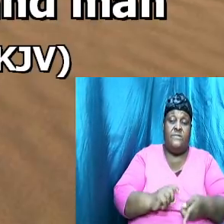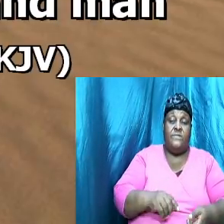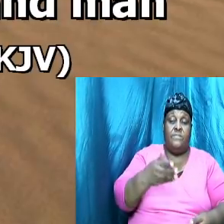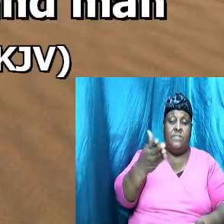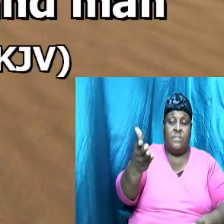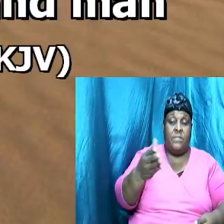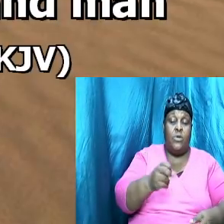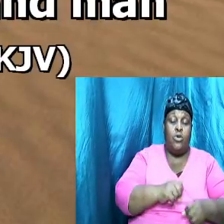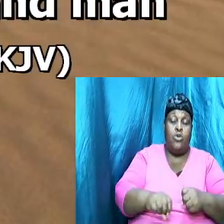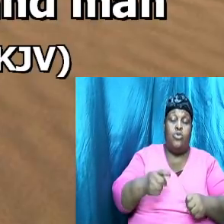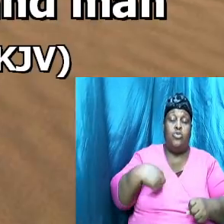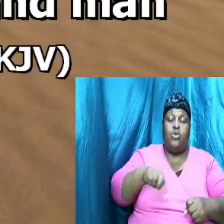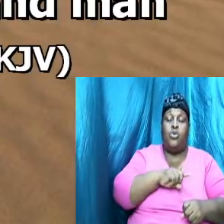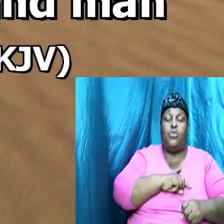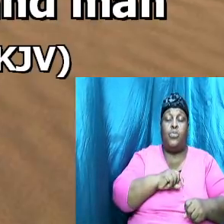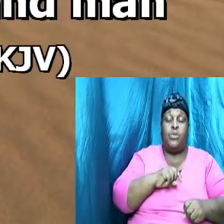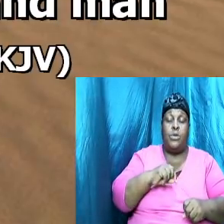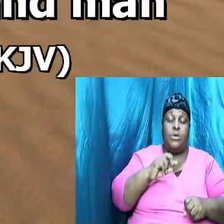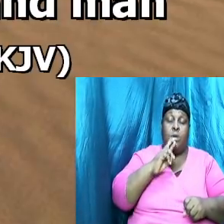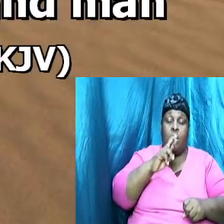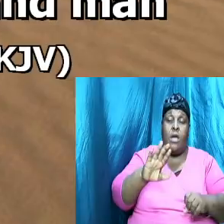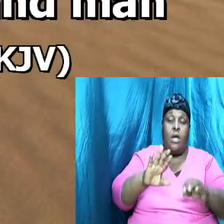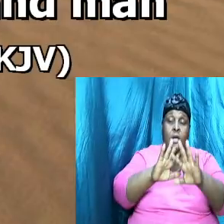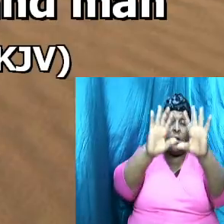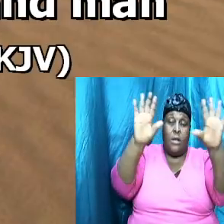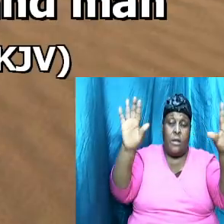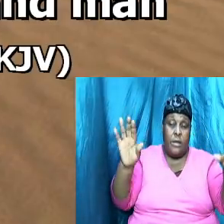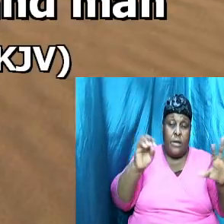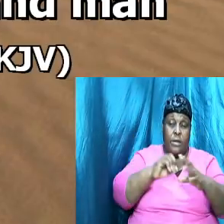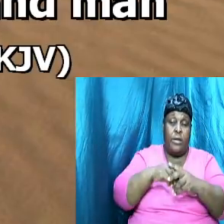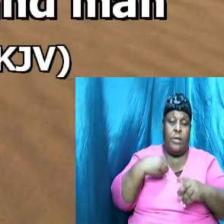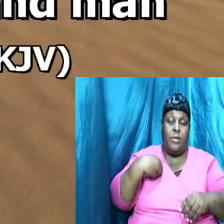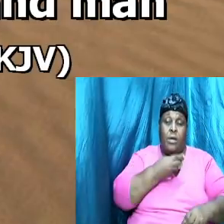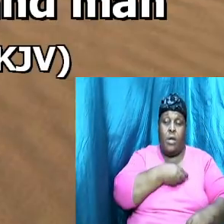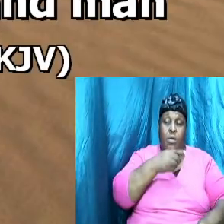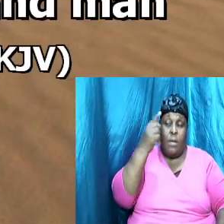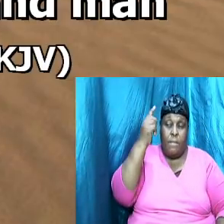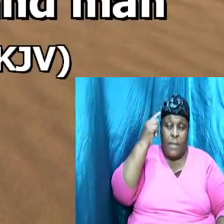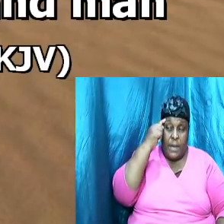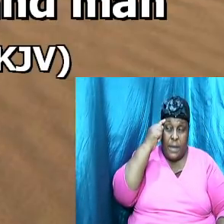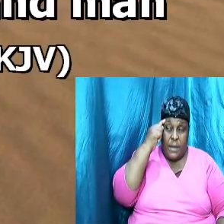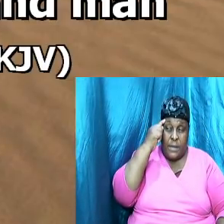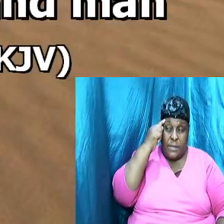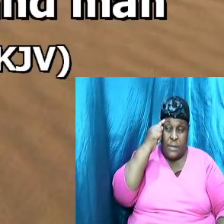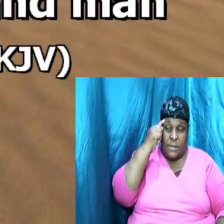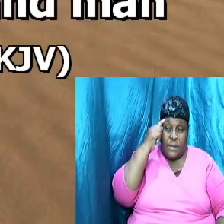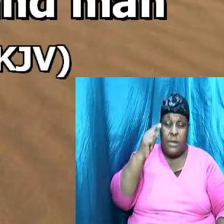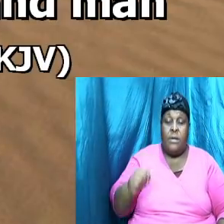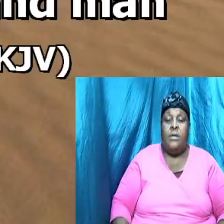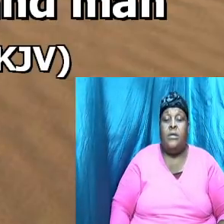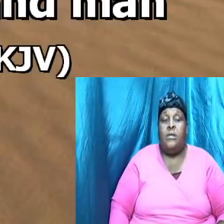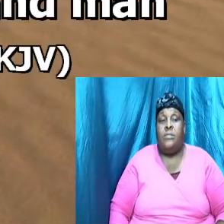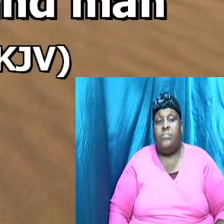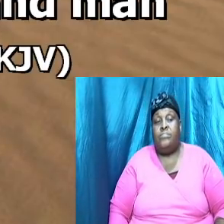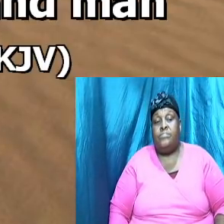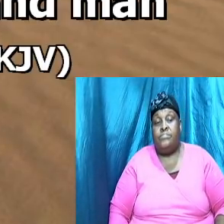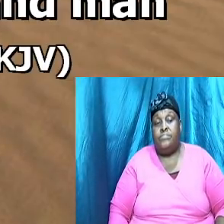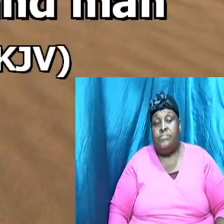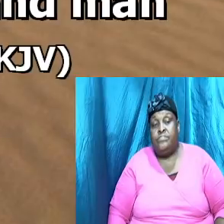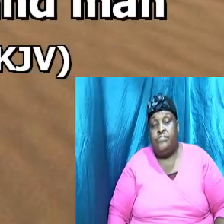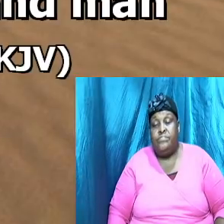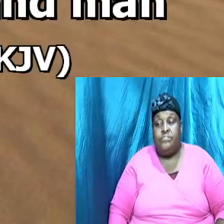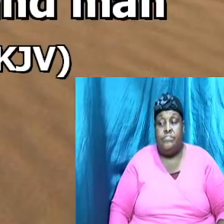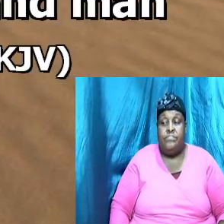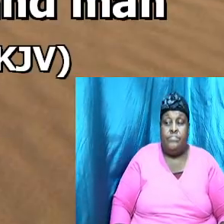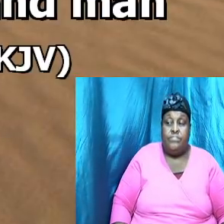we are clear in our minds we are clear very clear